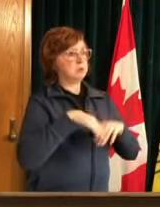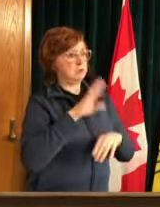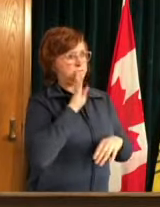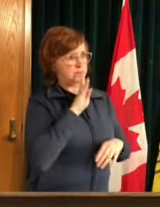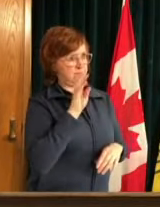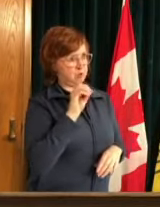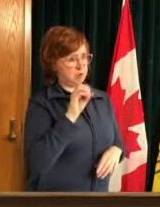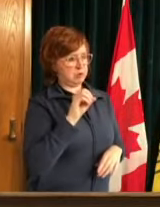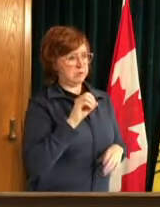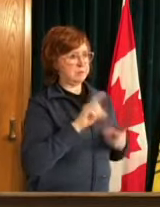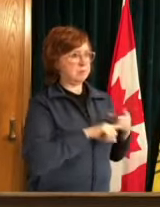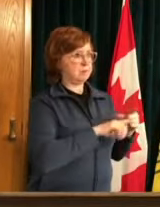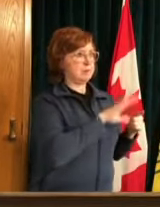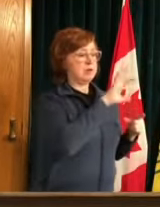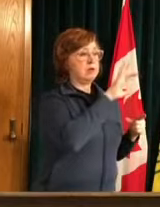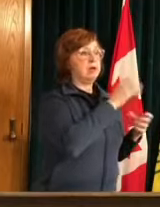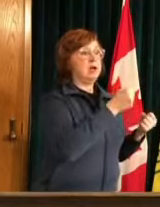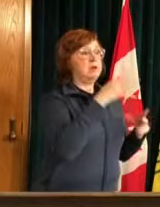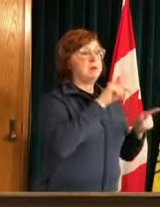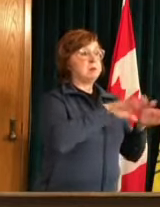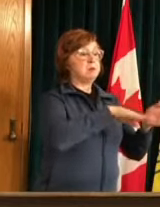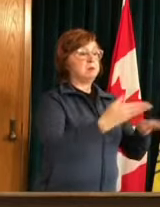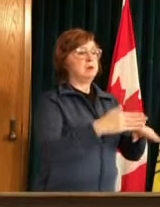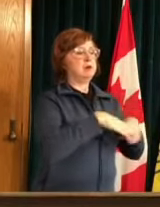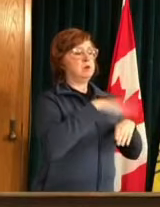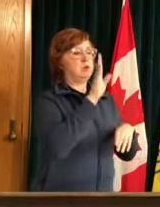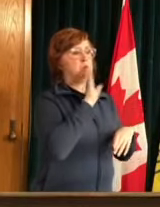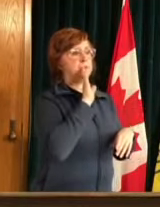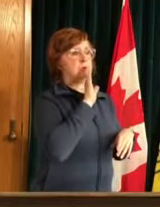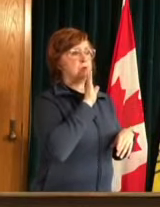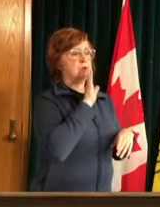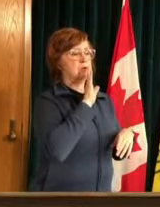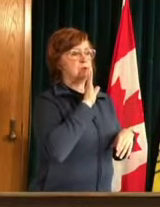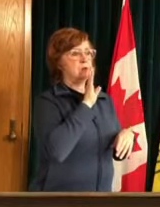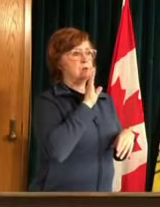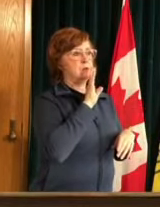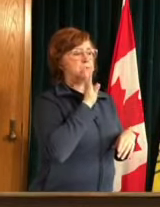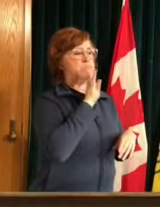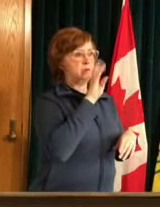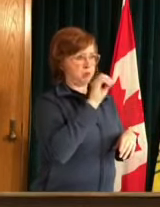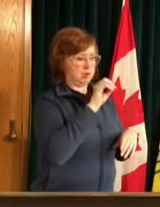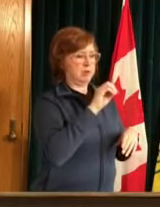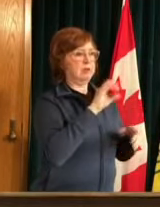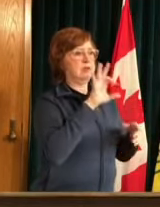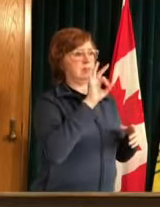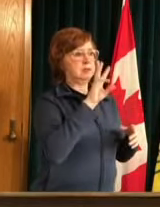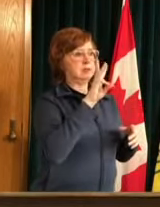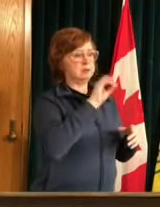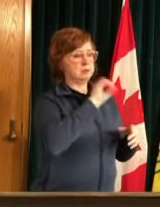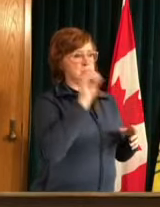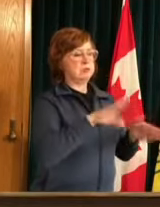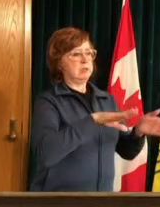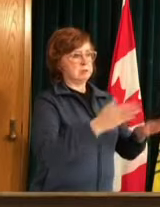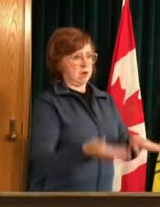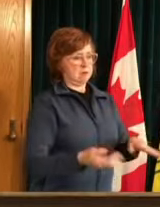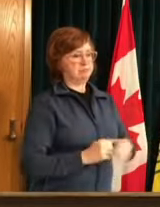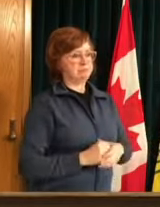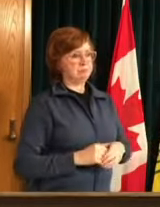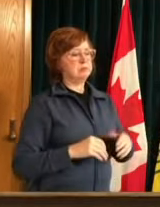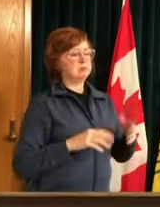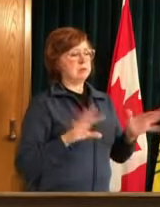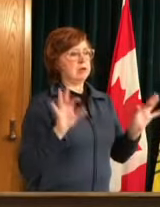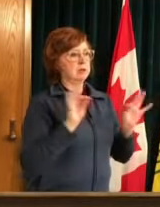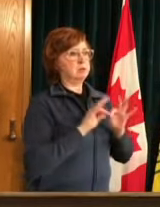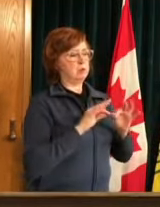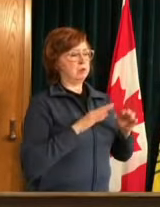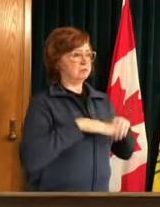96 of our fatalities have come from people over the age of 40. we're going to be making that vaccine available to everyone